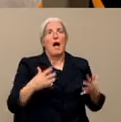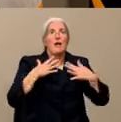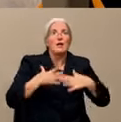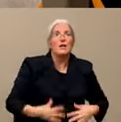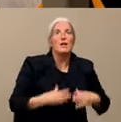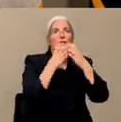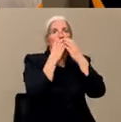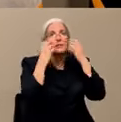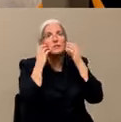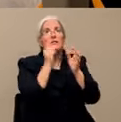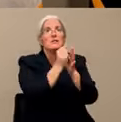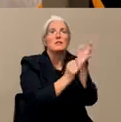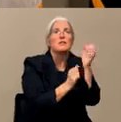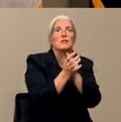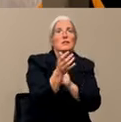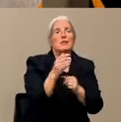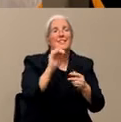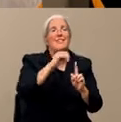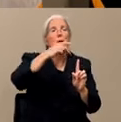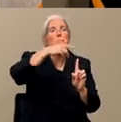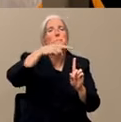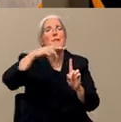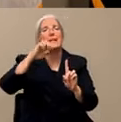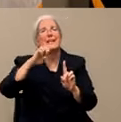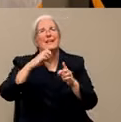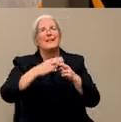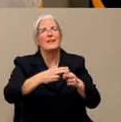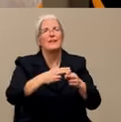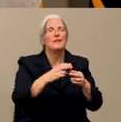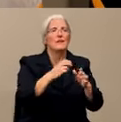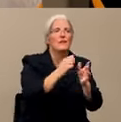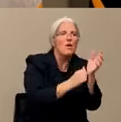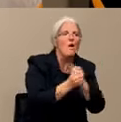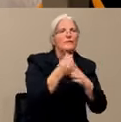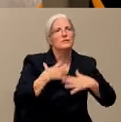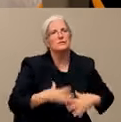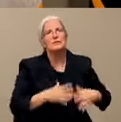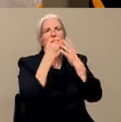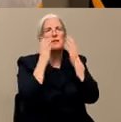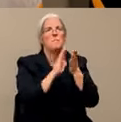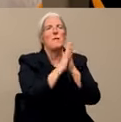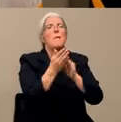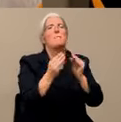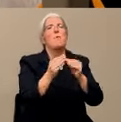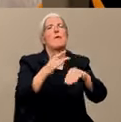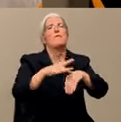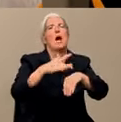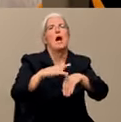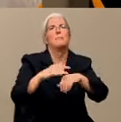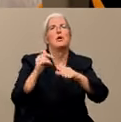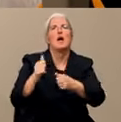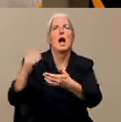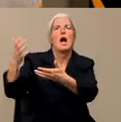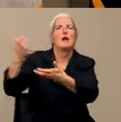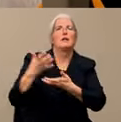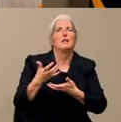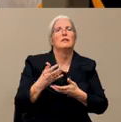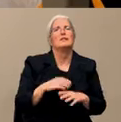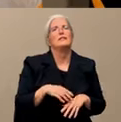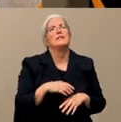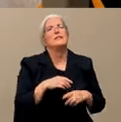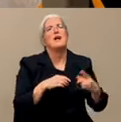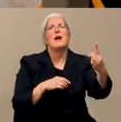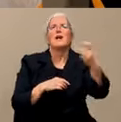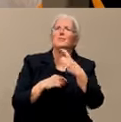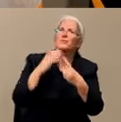Great. Thank you. So back to you, Dr. B. Why is there a shortage of tests? So we talked a little bit